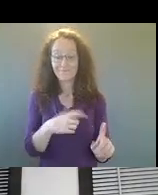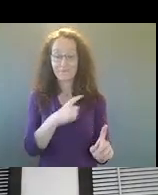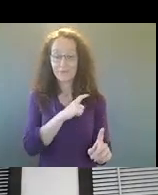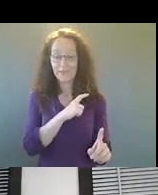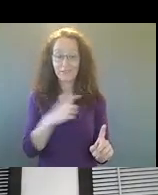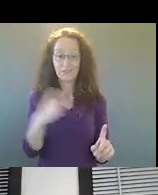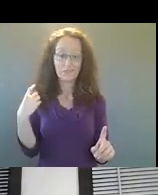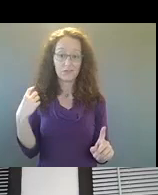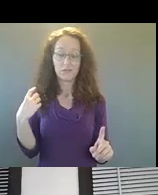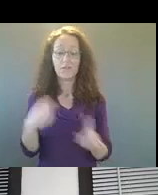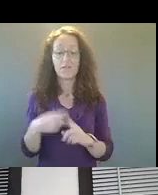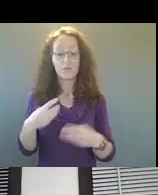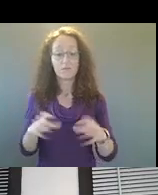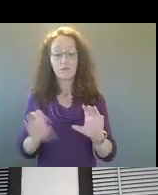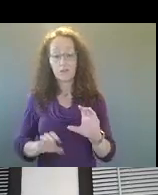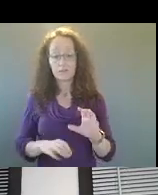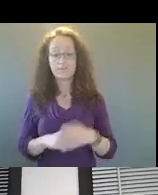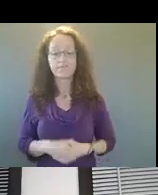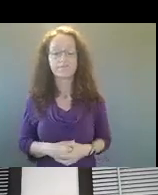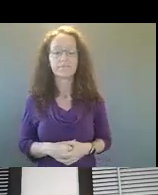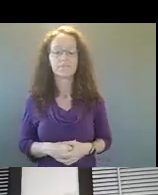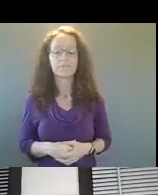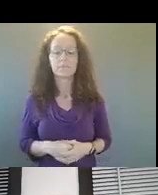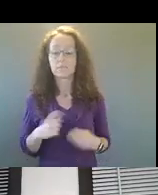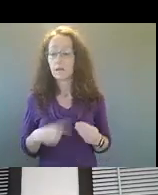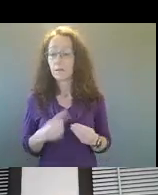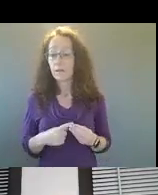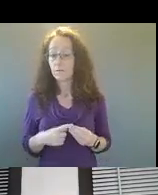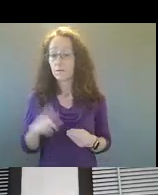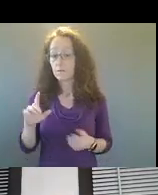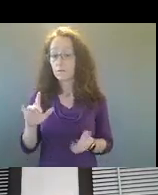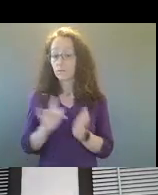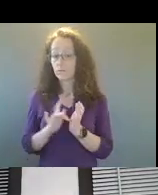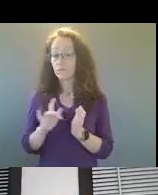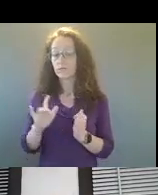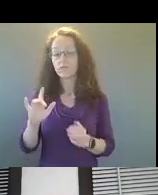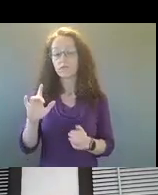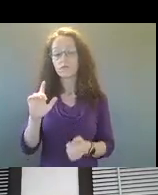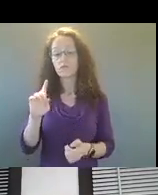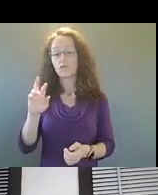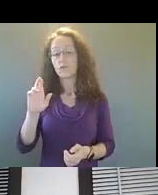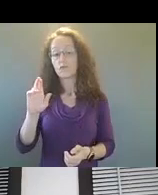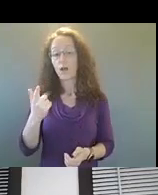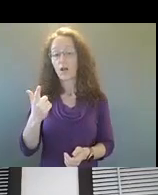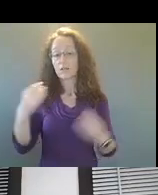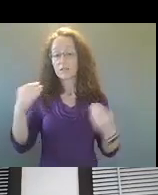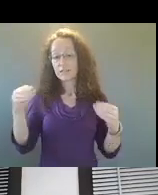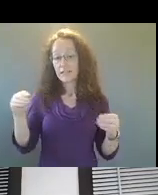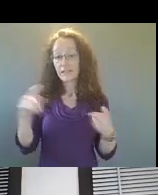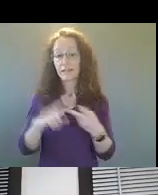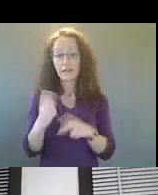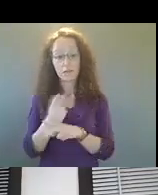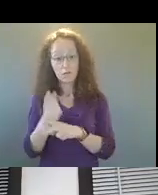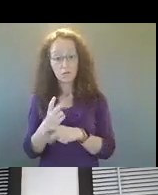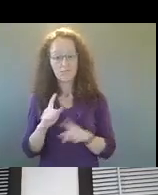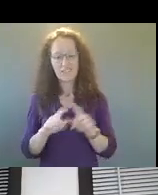a question from the chat, um, around, um, some of the drug dealing and use, um, in neighborhoods, um,